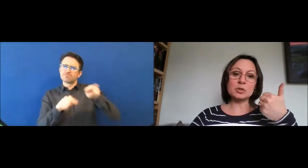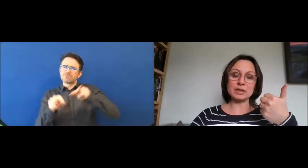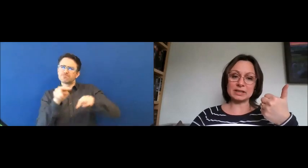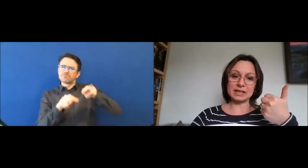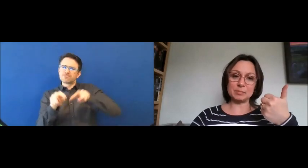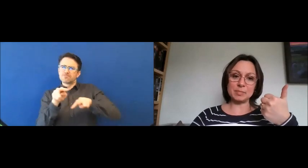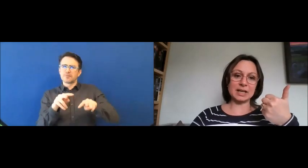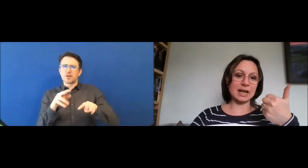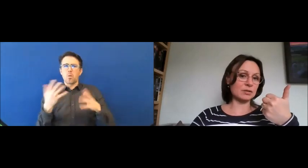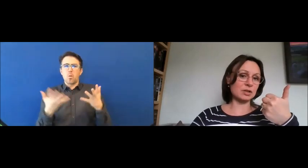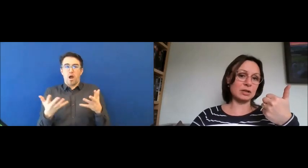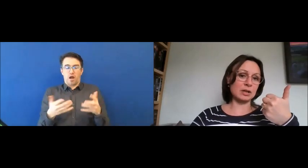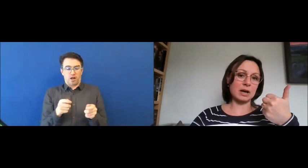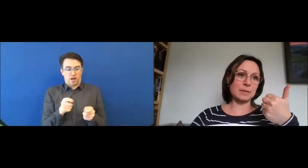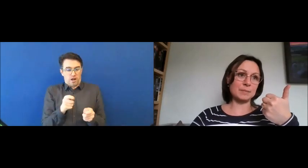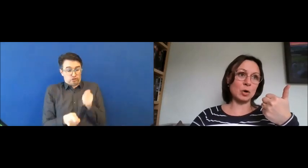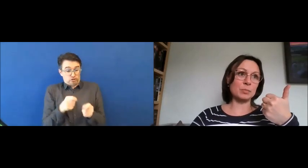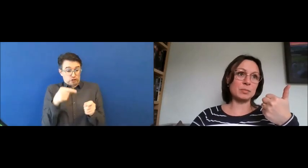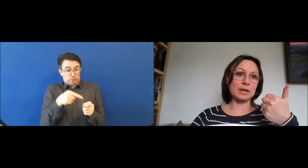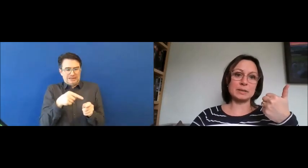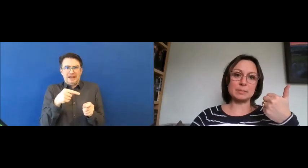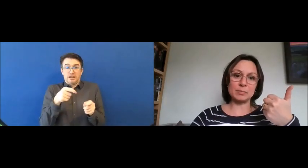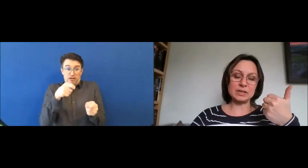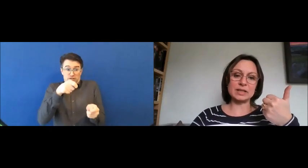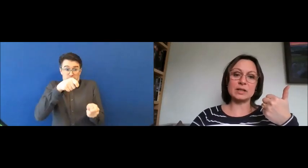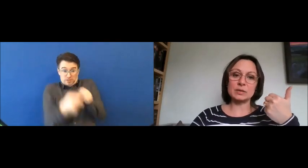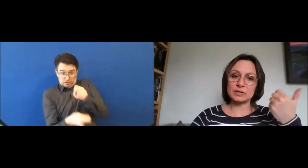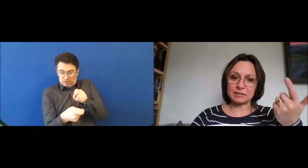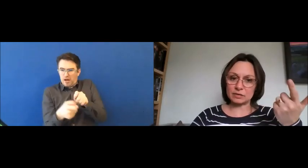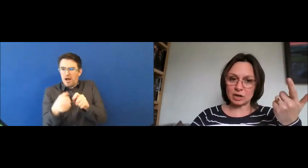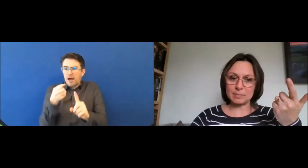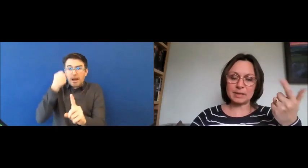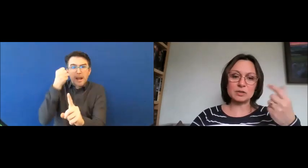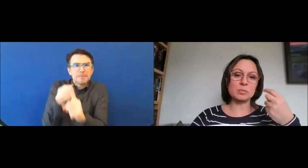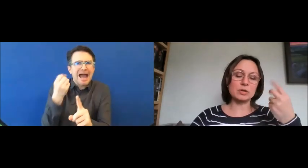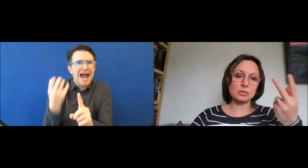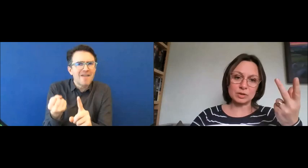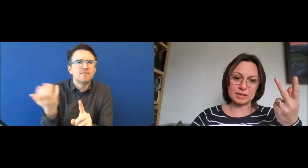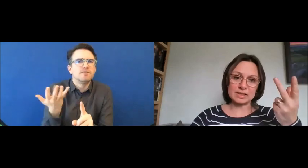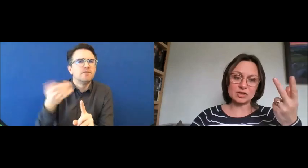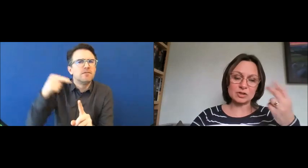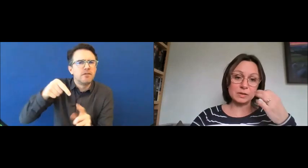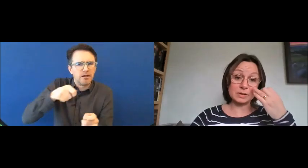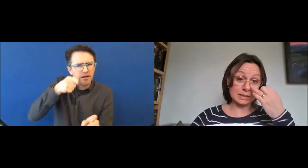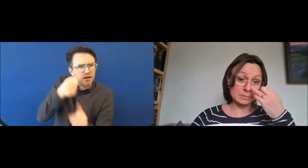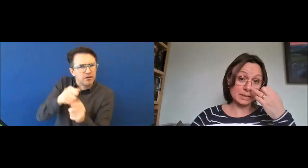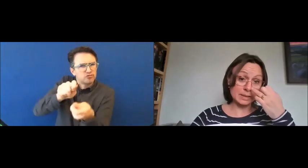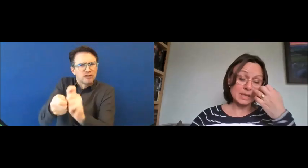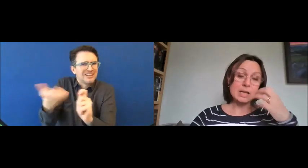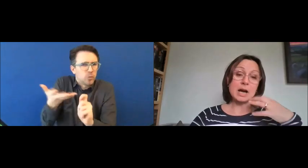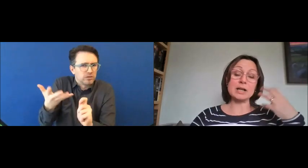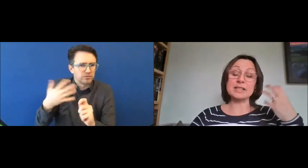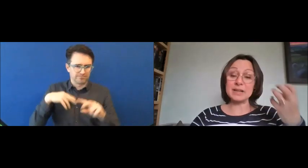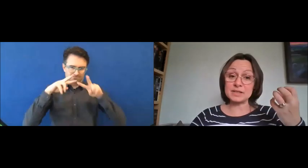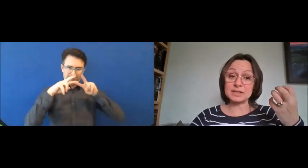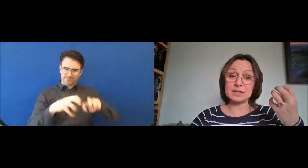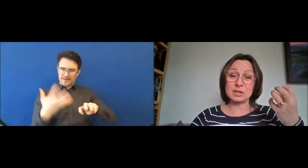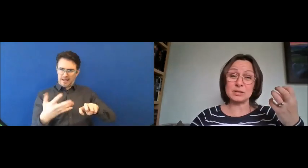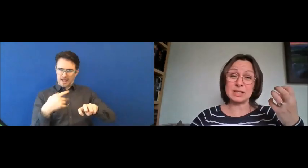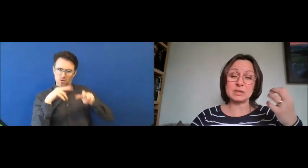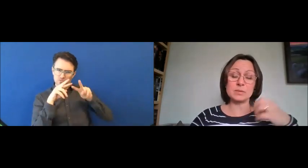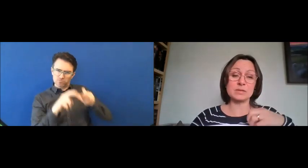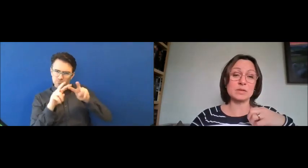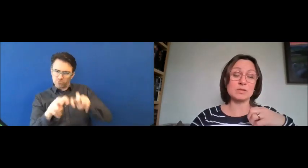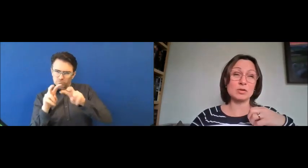to understand better how to optimise memory skills and time management and organisation. Those tend to be deficits